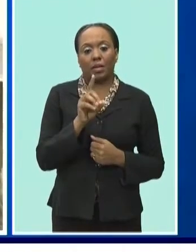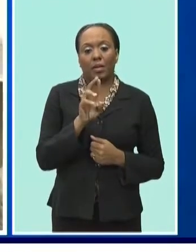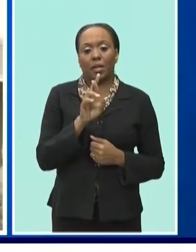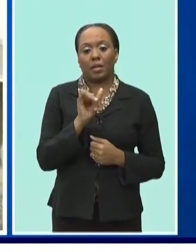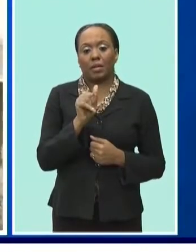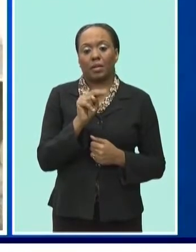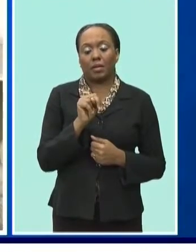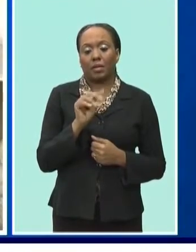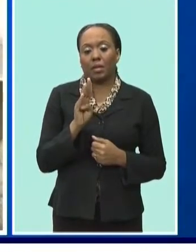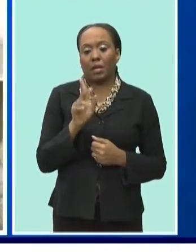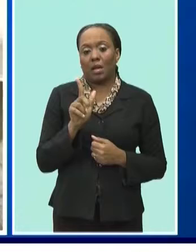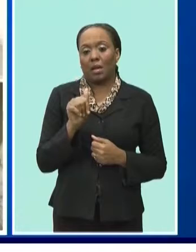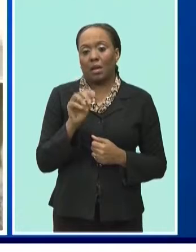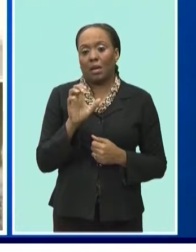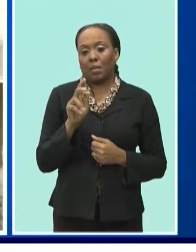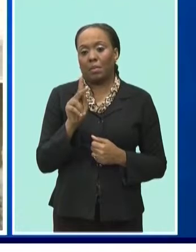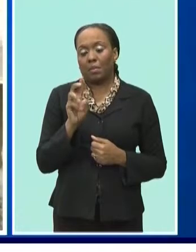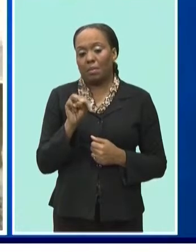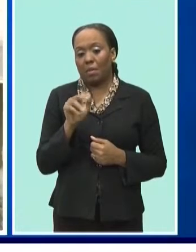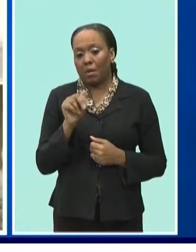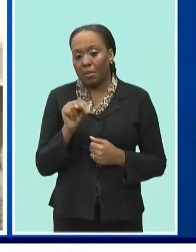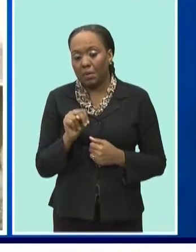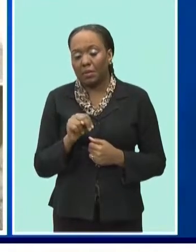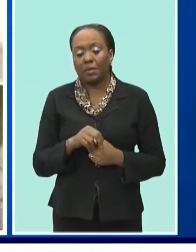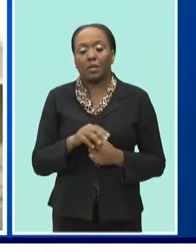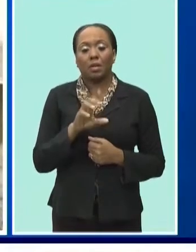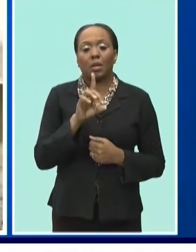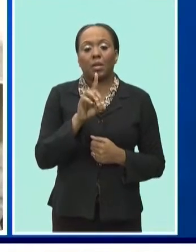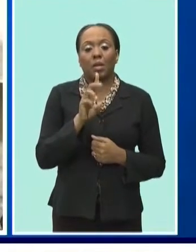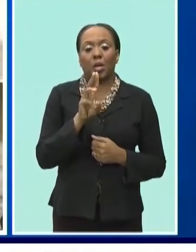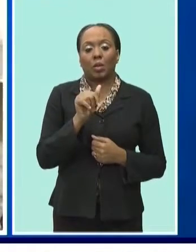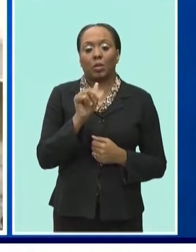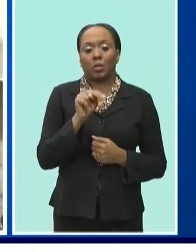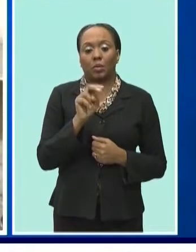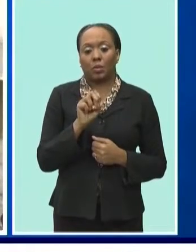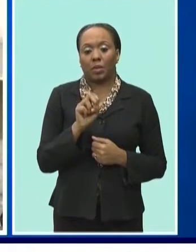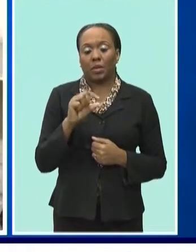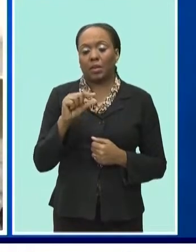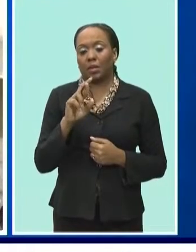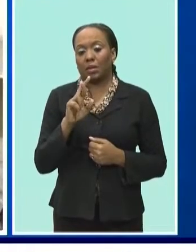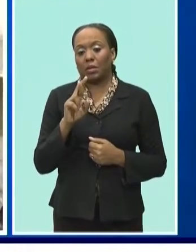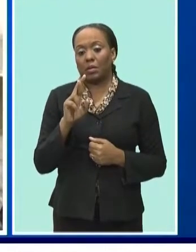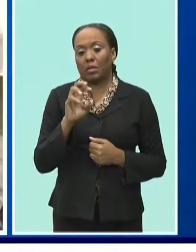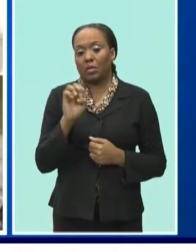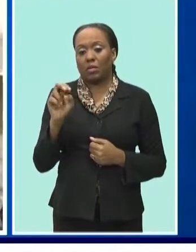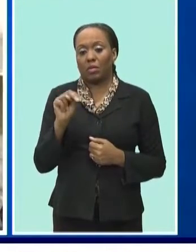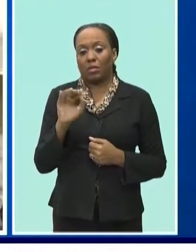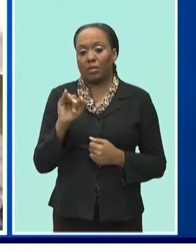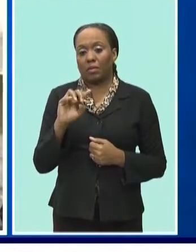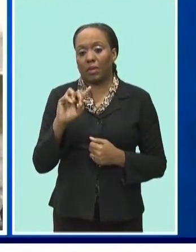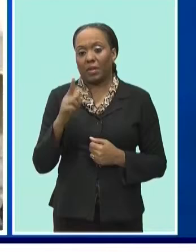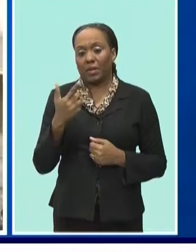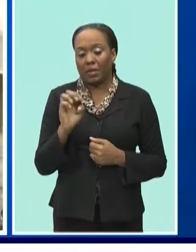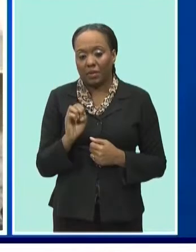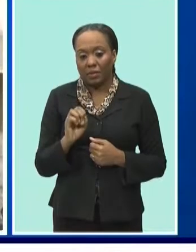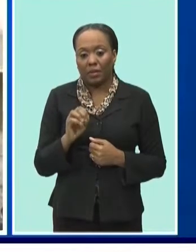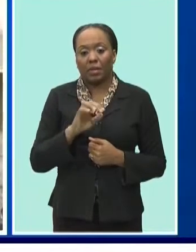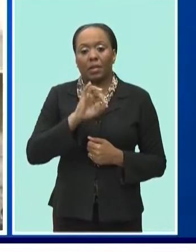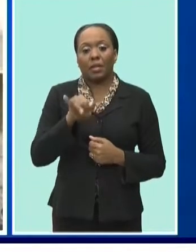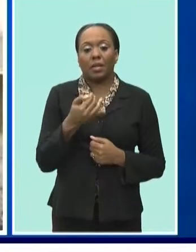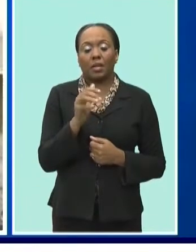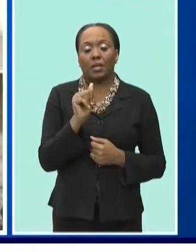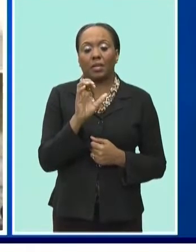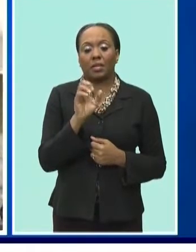Tara Durant, Jerome Gittins, Dwayne Greenidge, Andrea Holder, Beverly Moore, Jacqueline